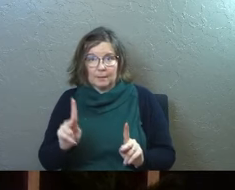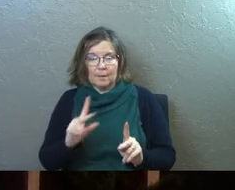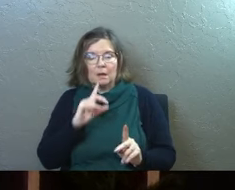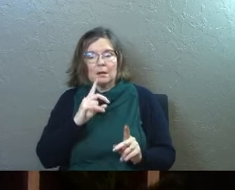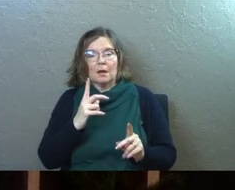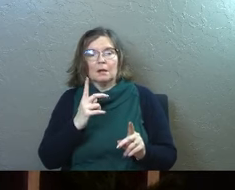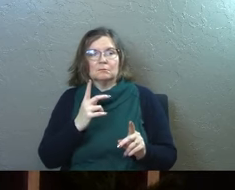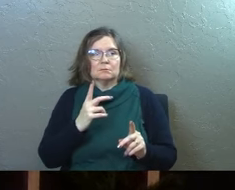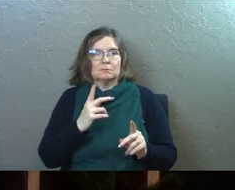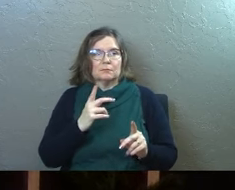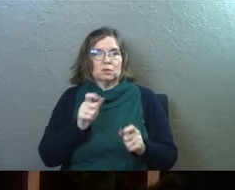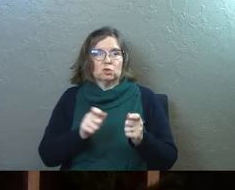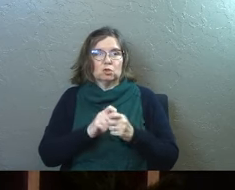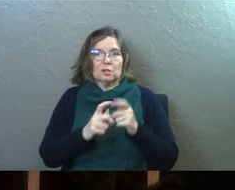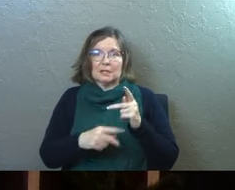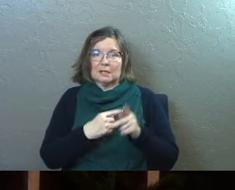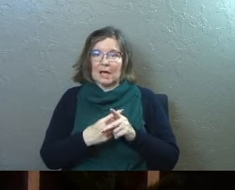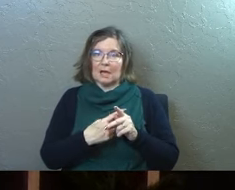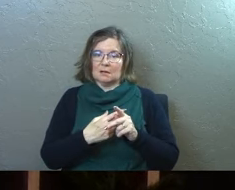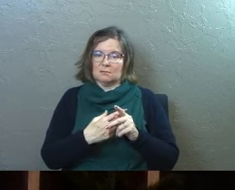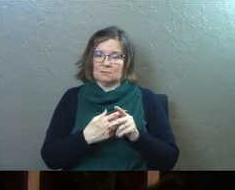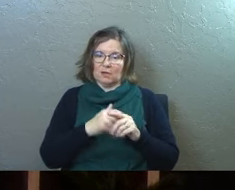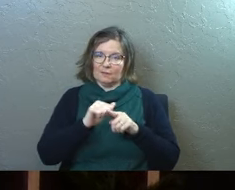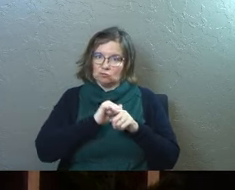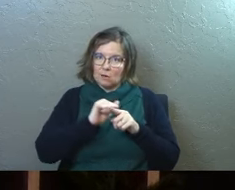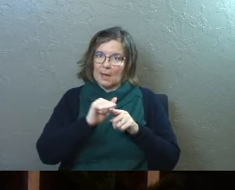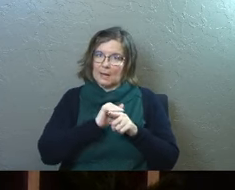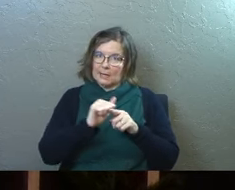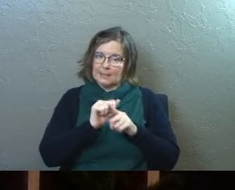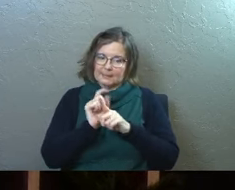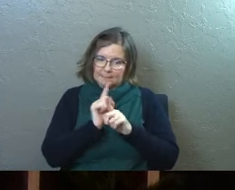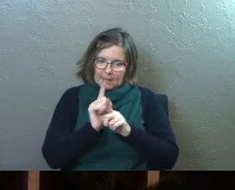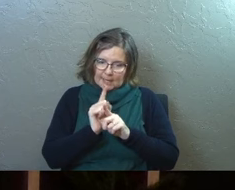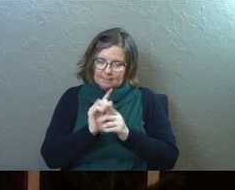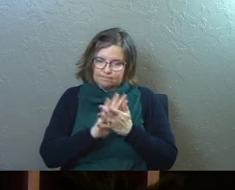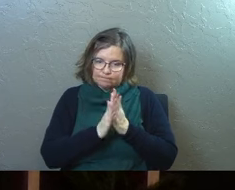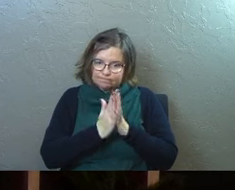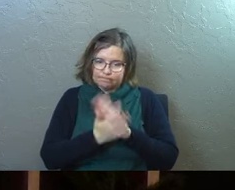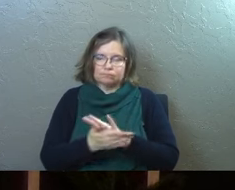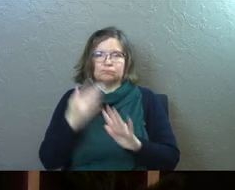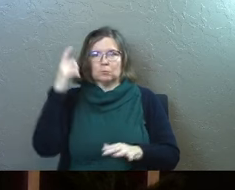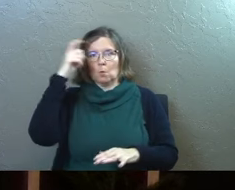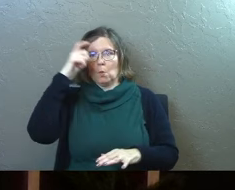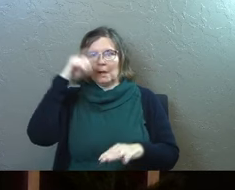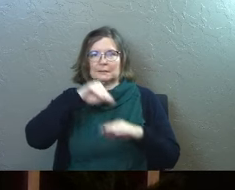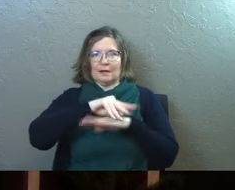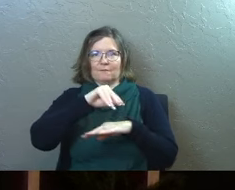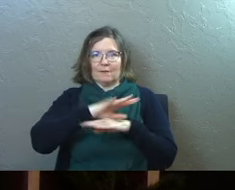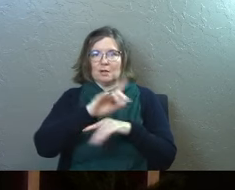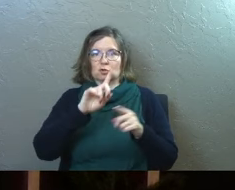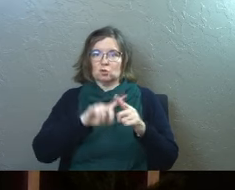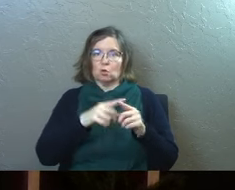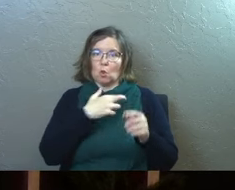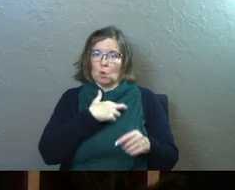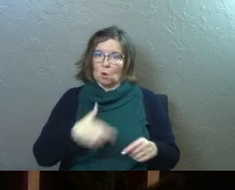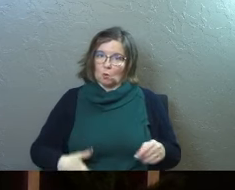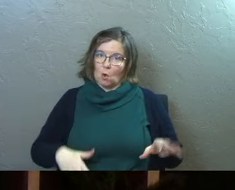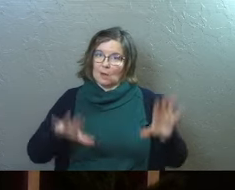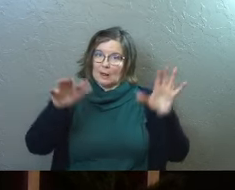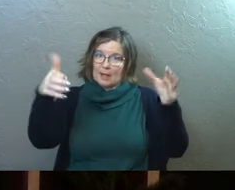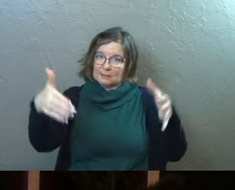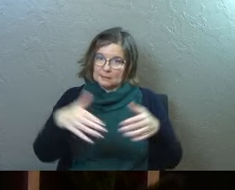that went a certain kind of regimented training and mentoring in order to be wise advisors to the royal